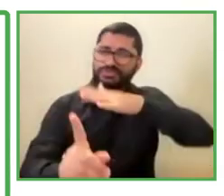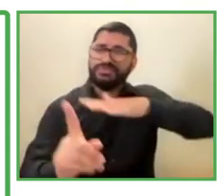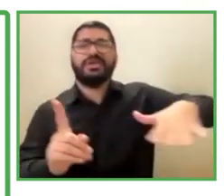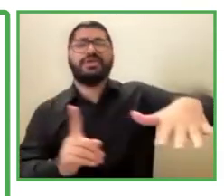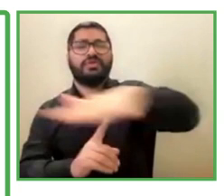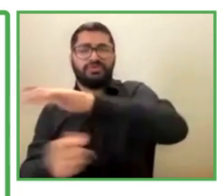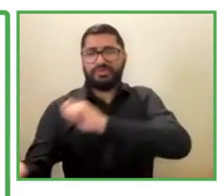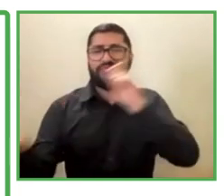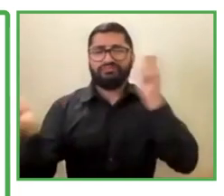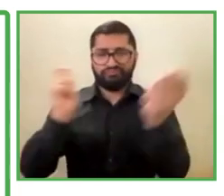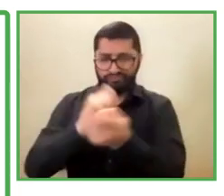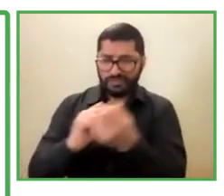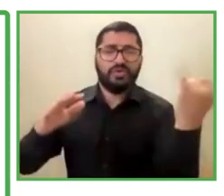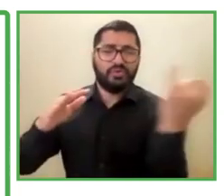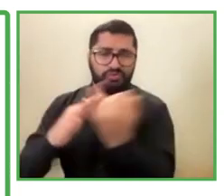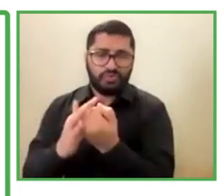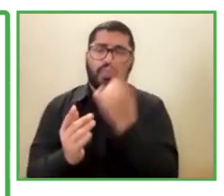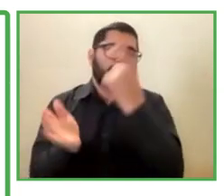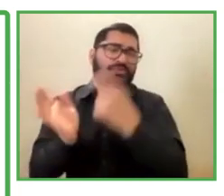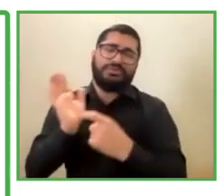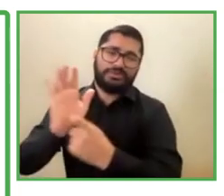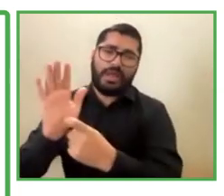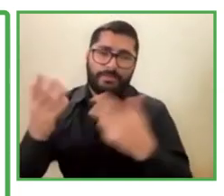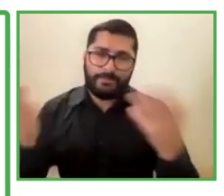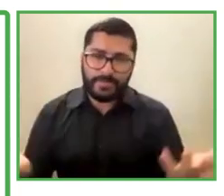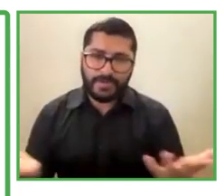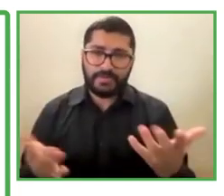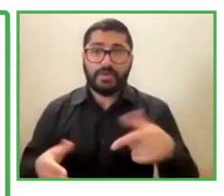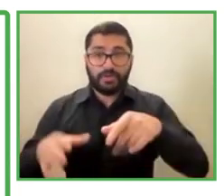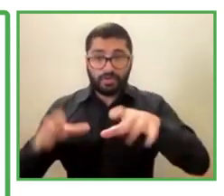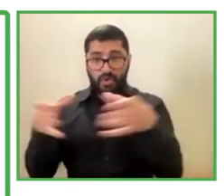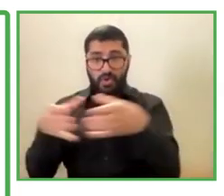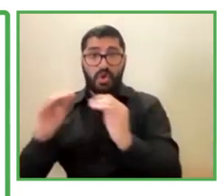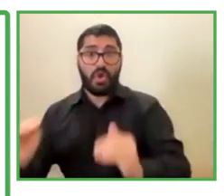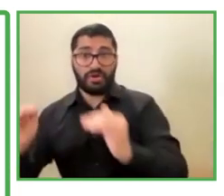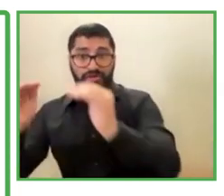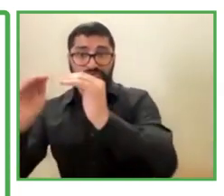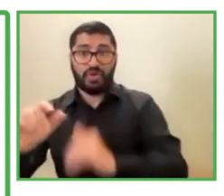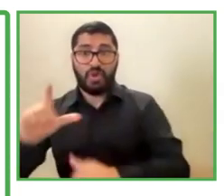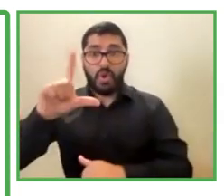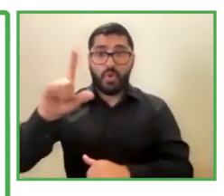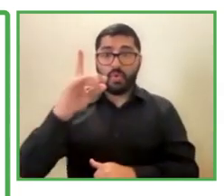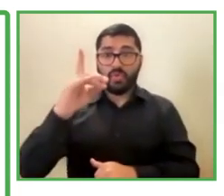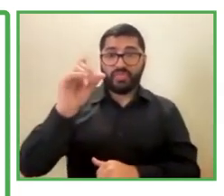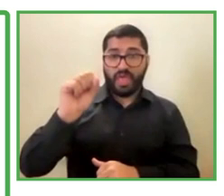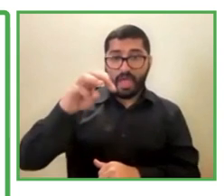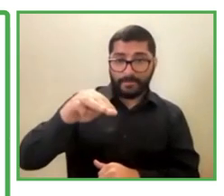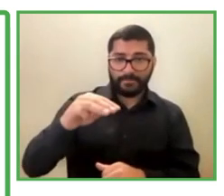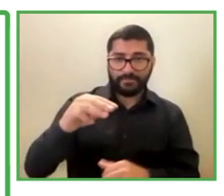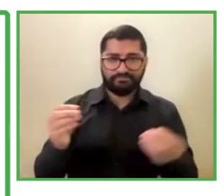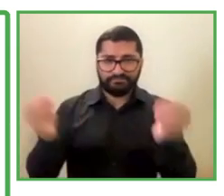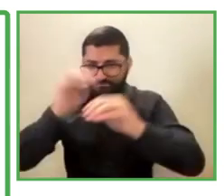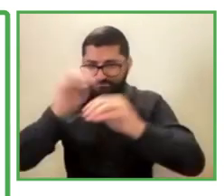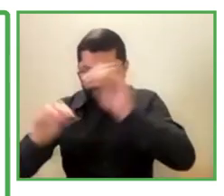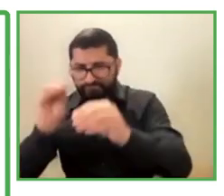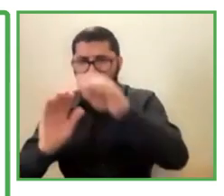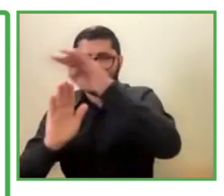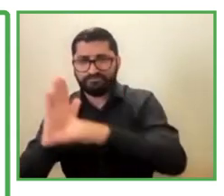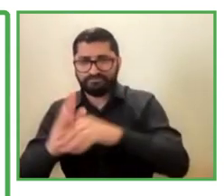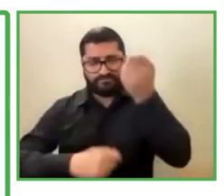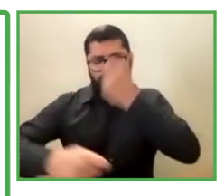where, for instance, using the Elodam Foundation, we've been able to incorporate marmalades